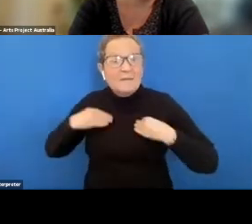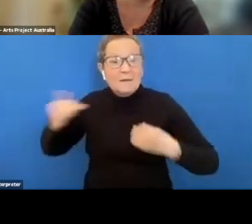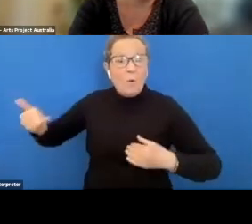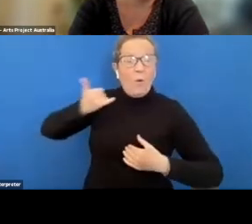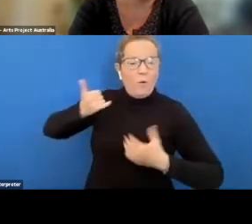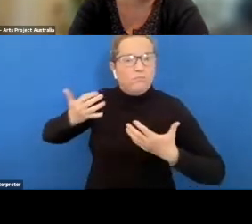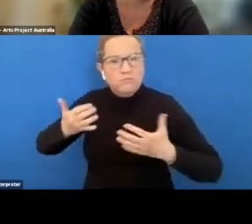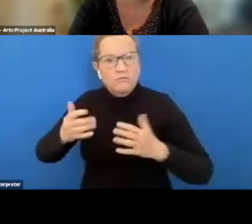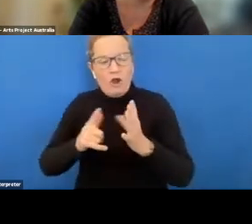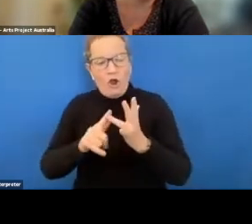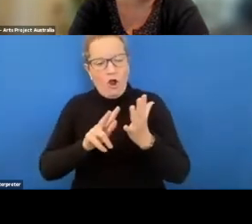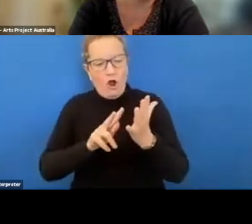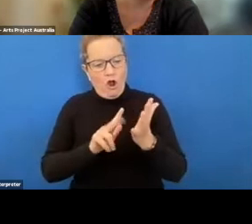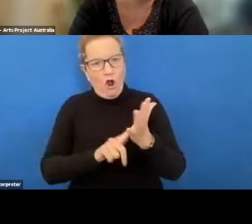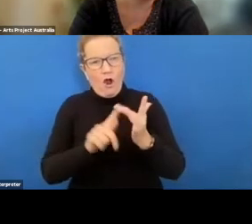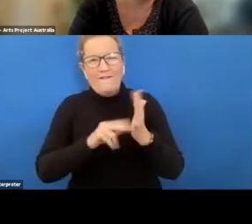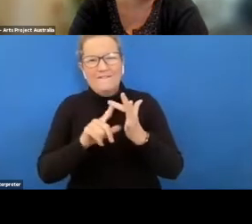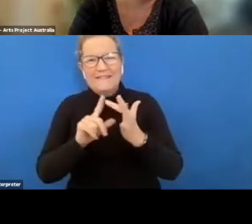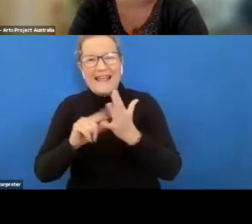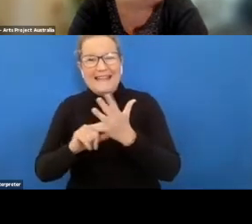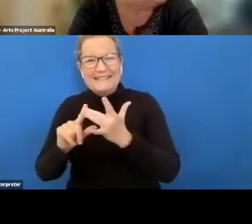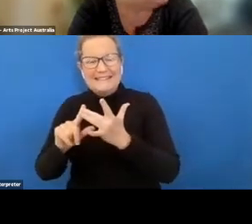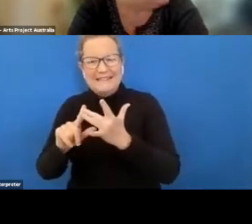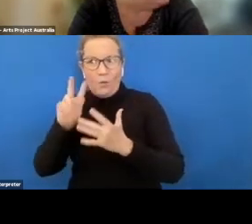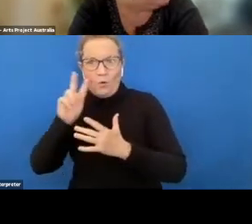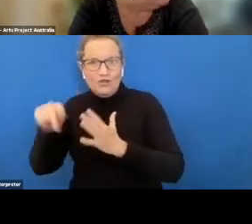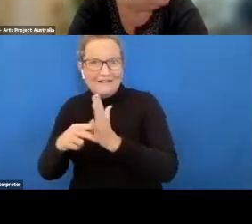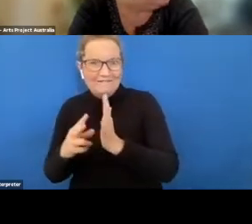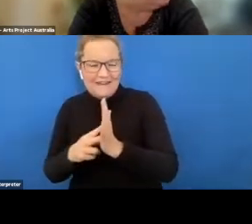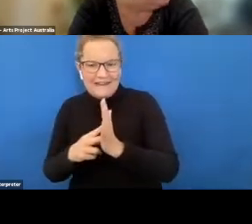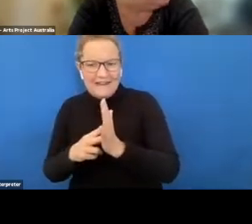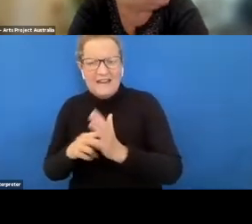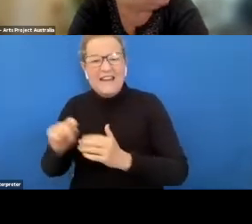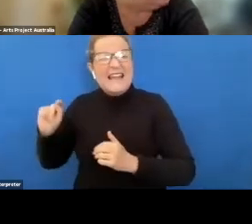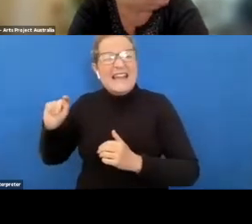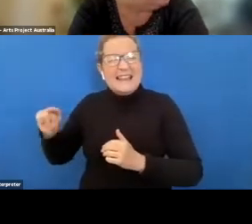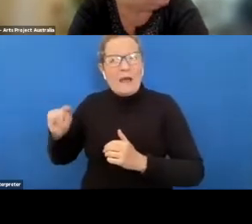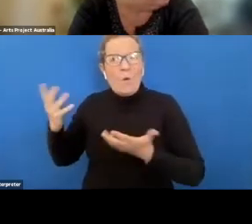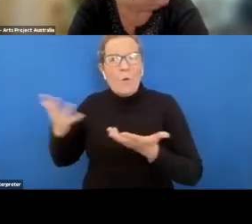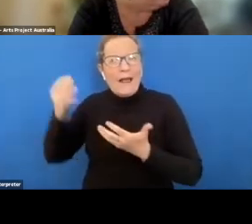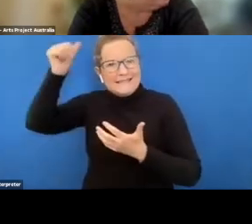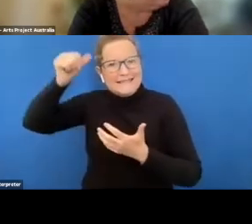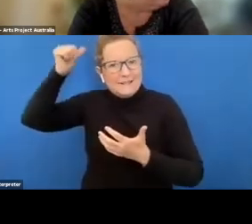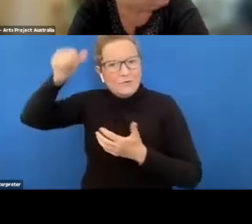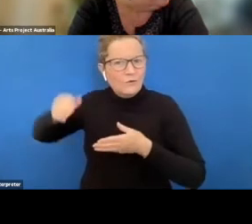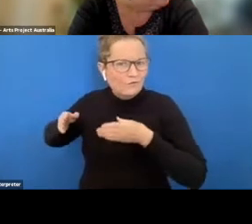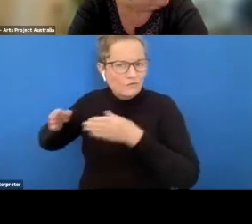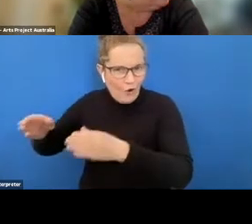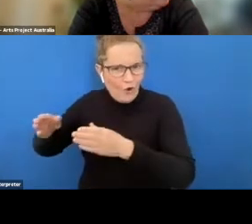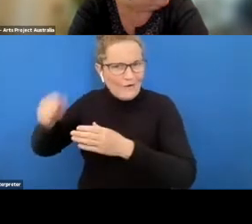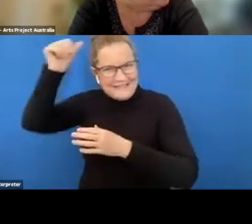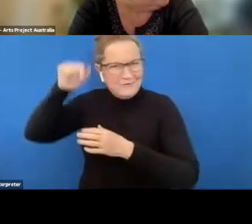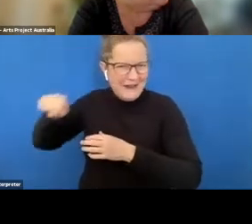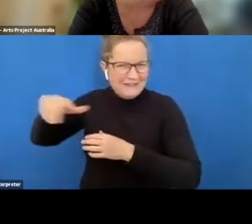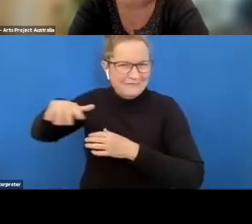oliveti um they had seen us on tv now oliveti was in sankilda road sankilda and